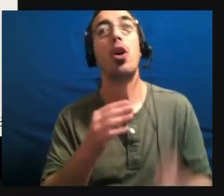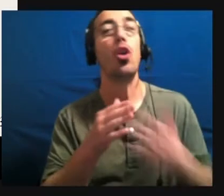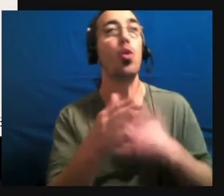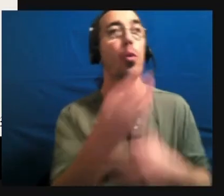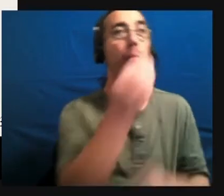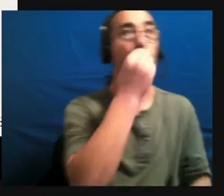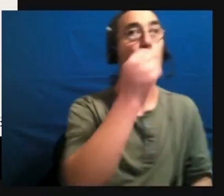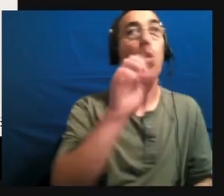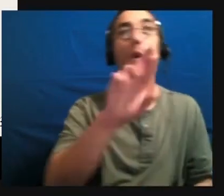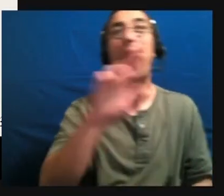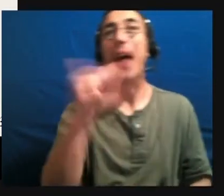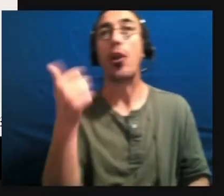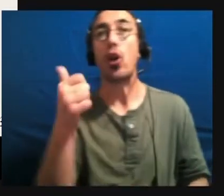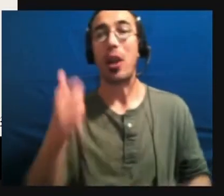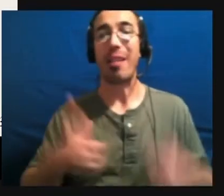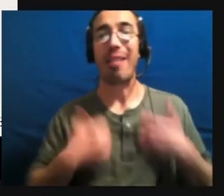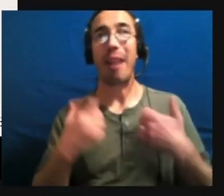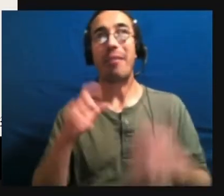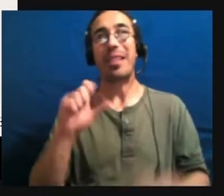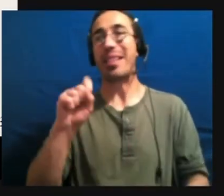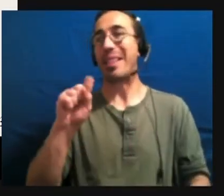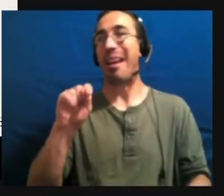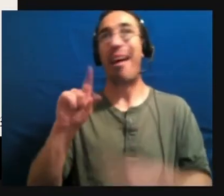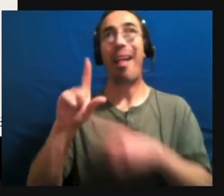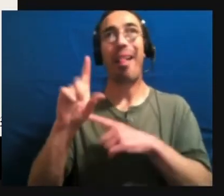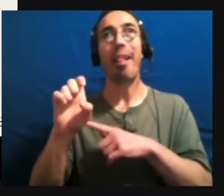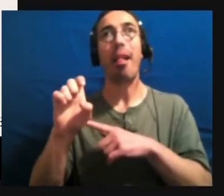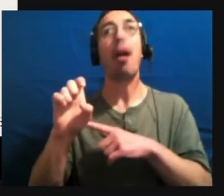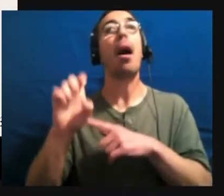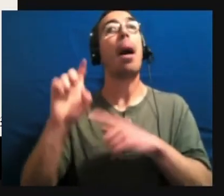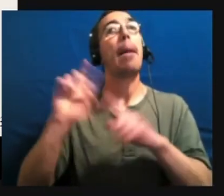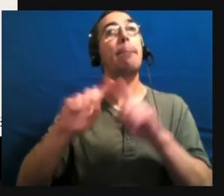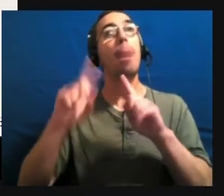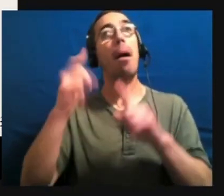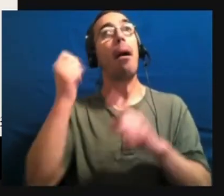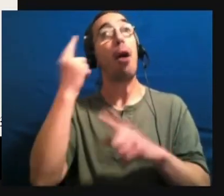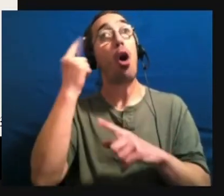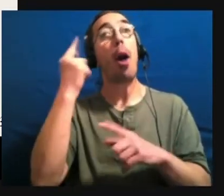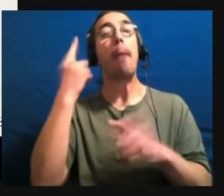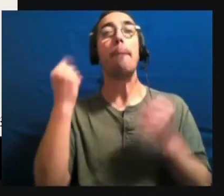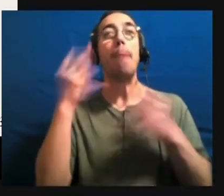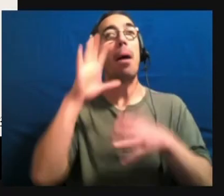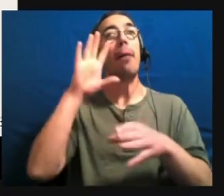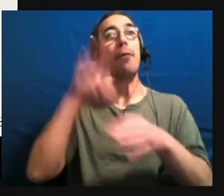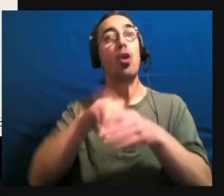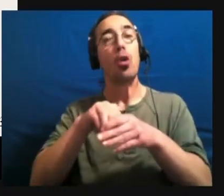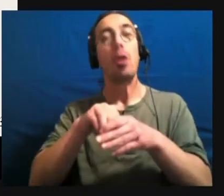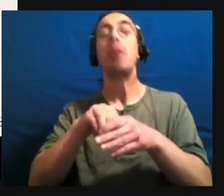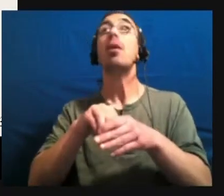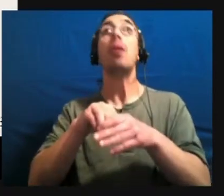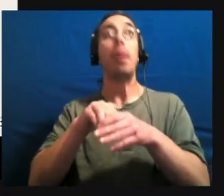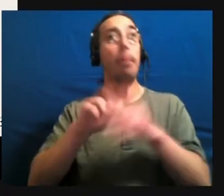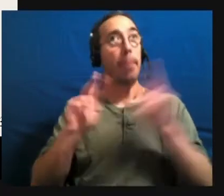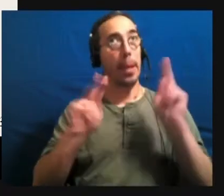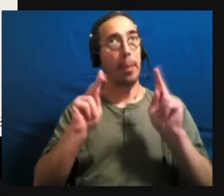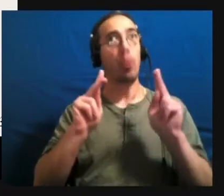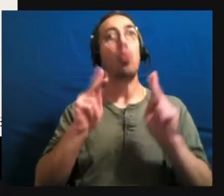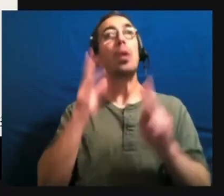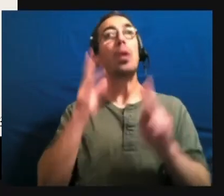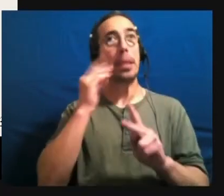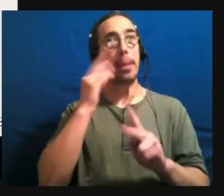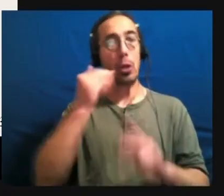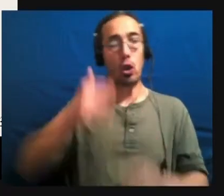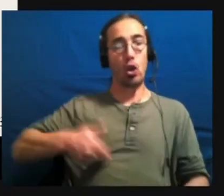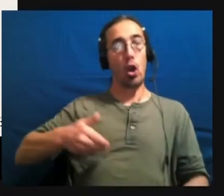choices. Now, again, many autistic people experience GI issues, gastrointestinal issues.